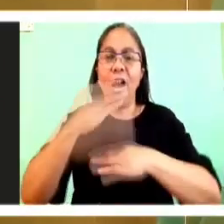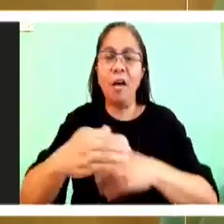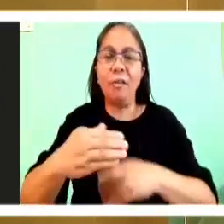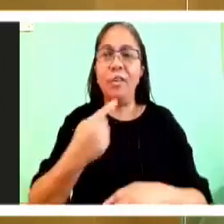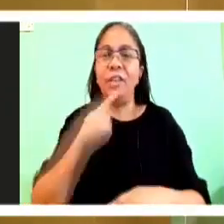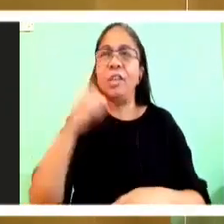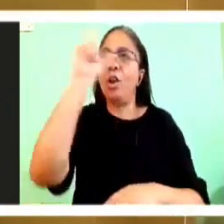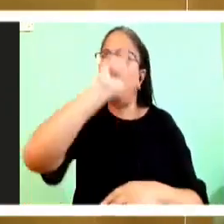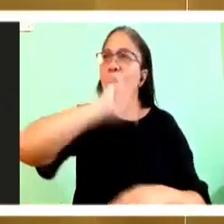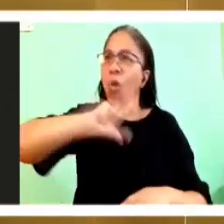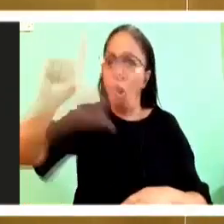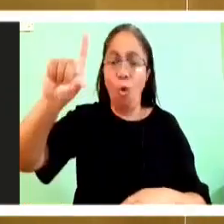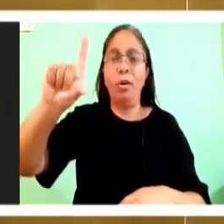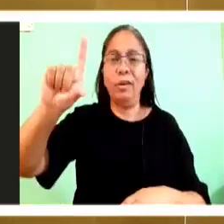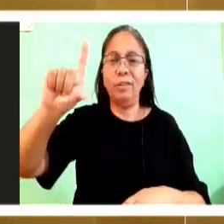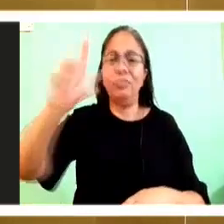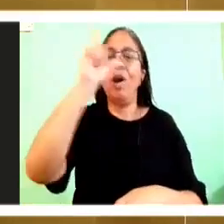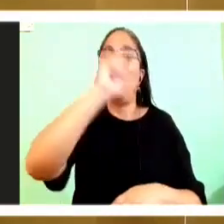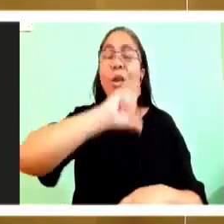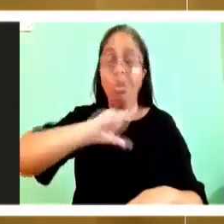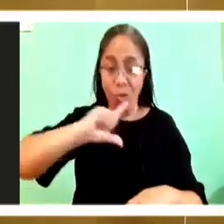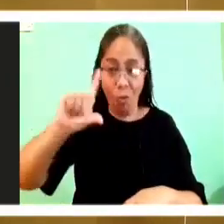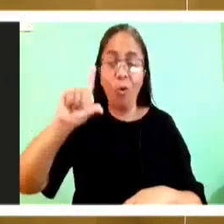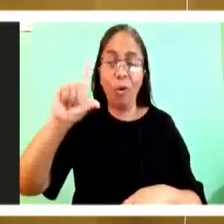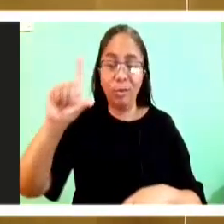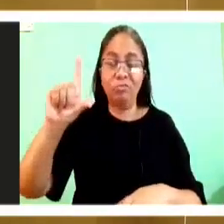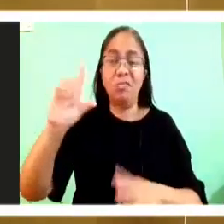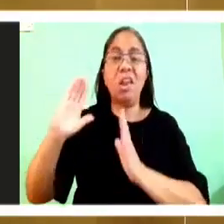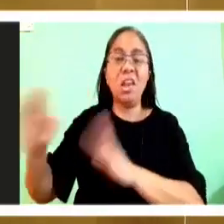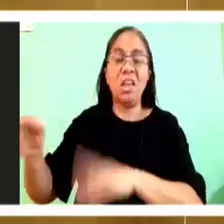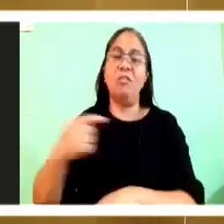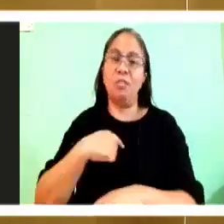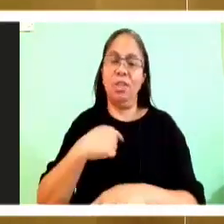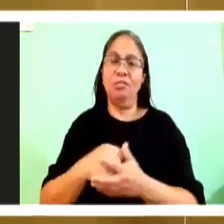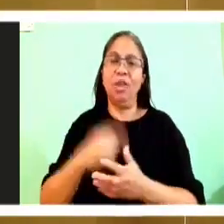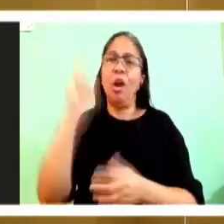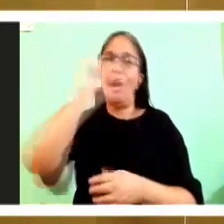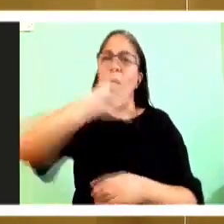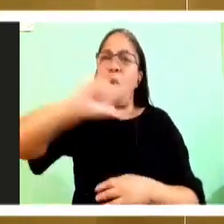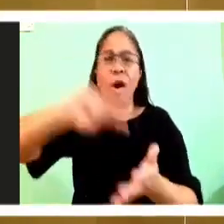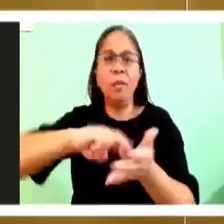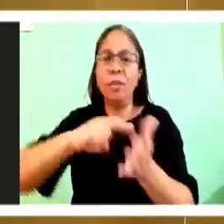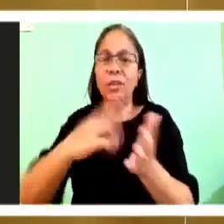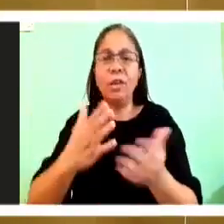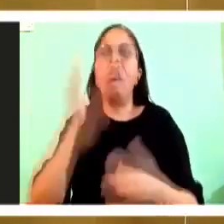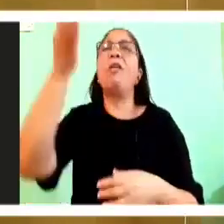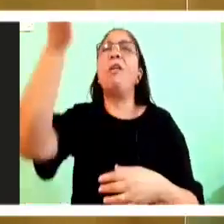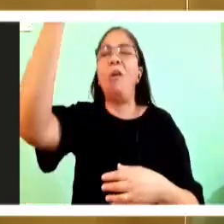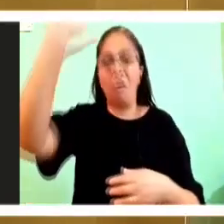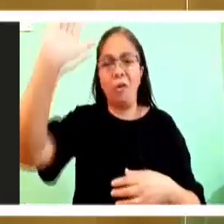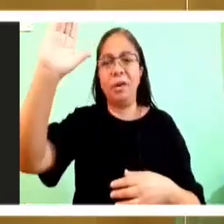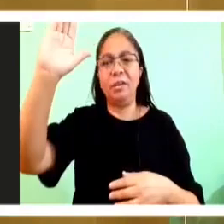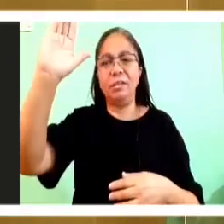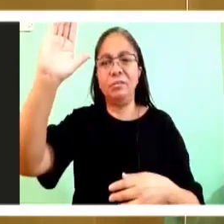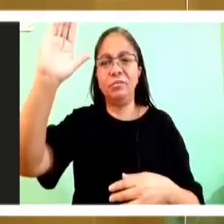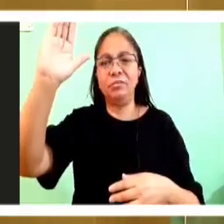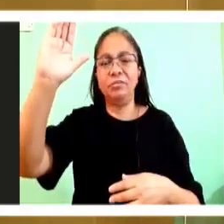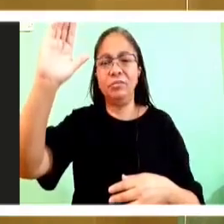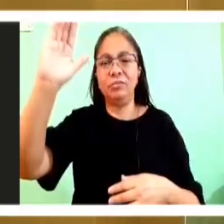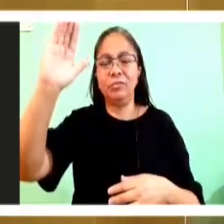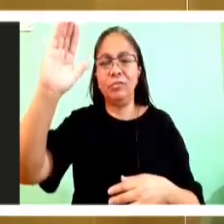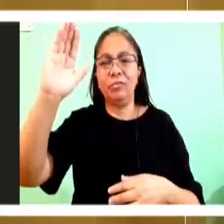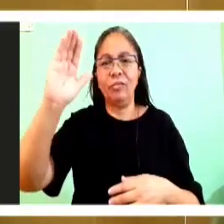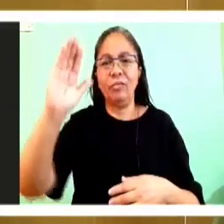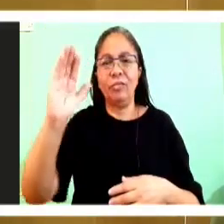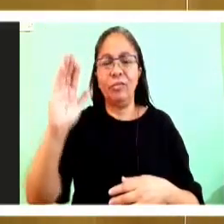curious would have been the name of God. That would be the name for God in the in